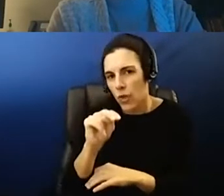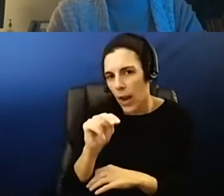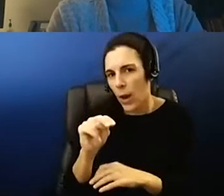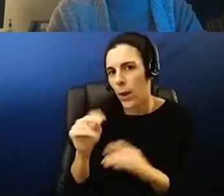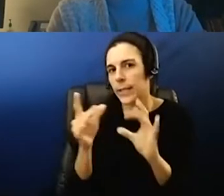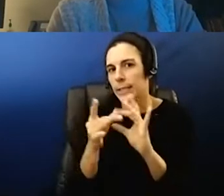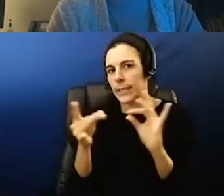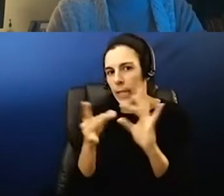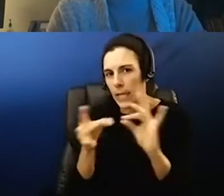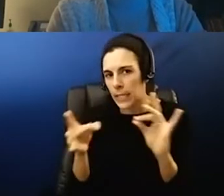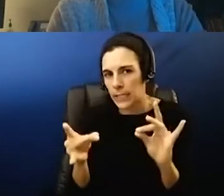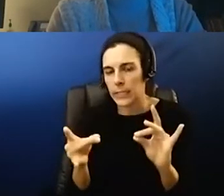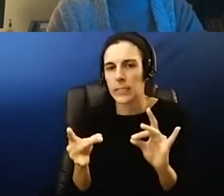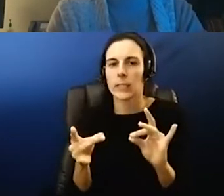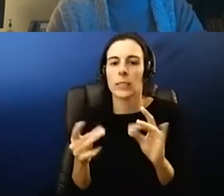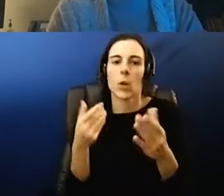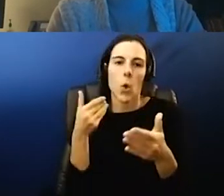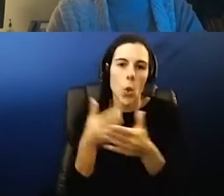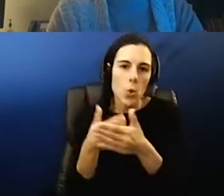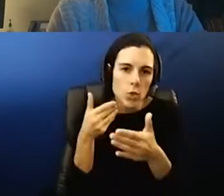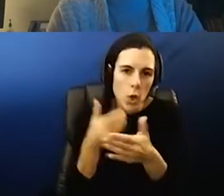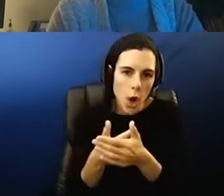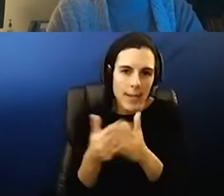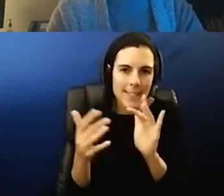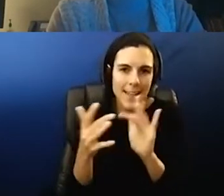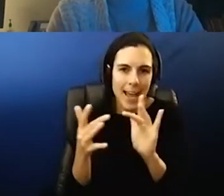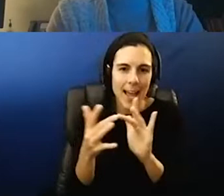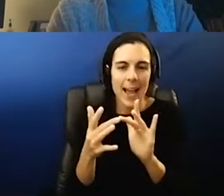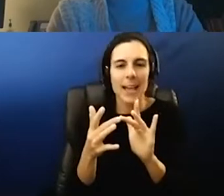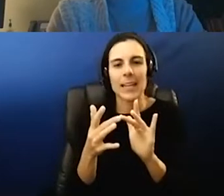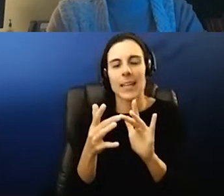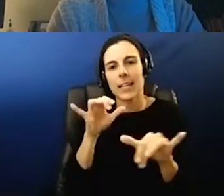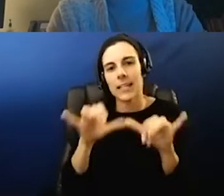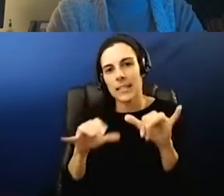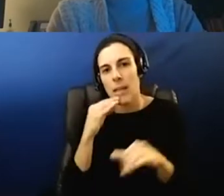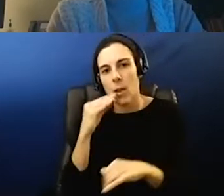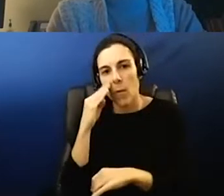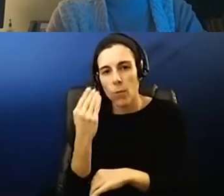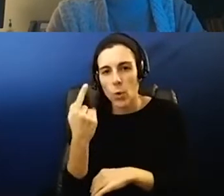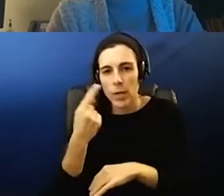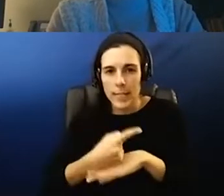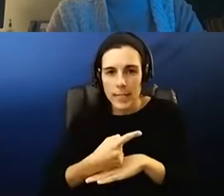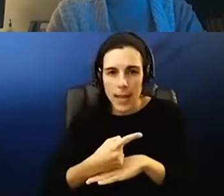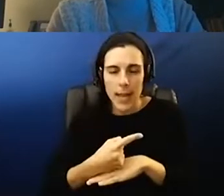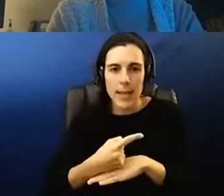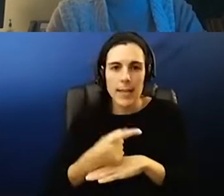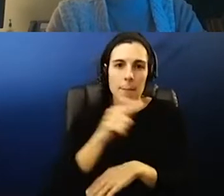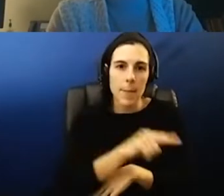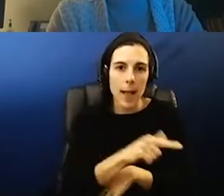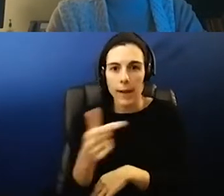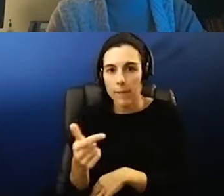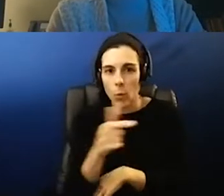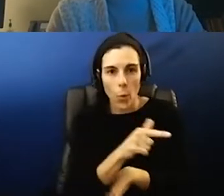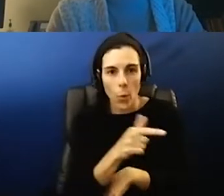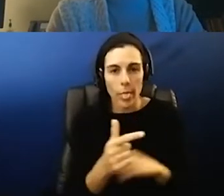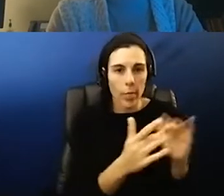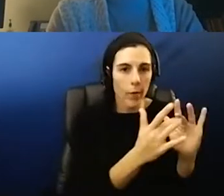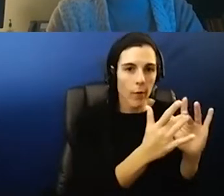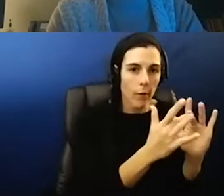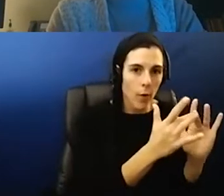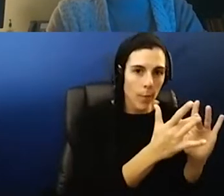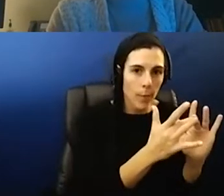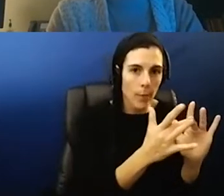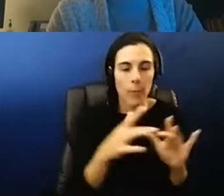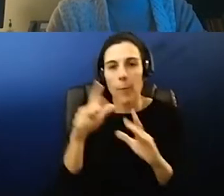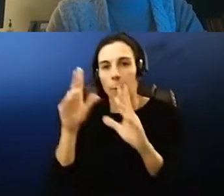quarantining for 14 days and the ability to shift back and forth between uh virtual and in person you know in some cases like we had to shut